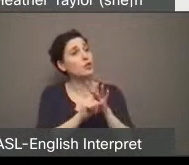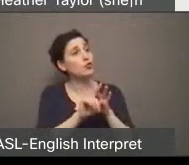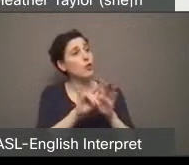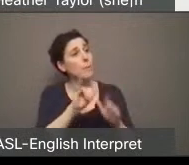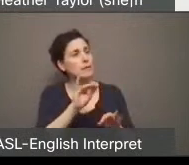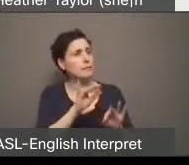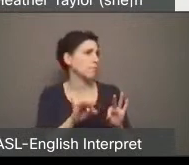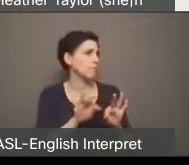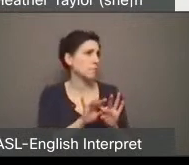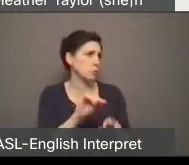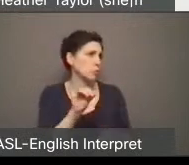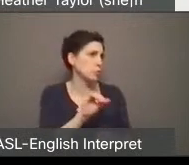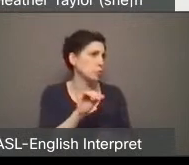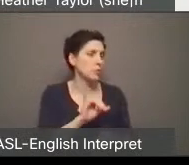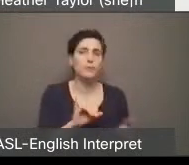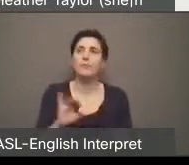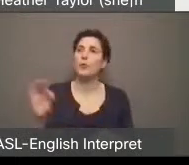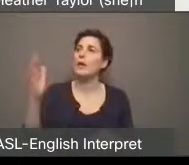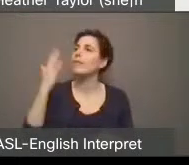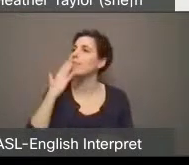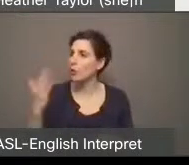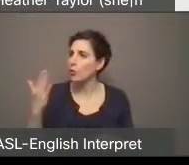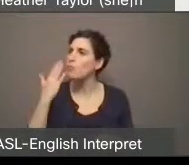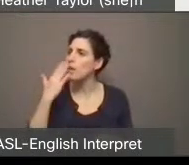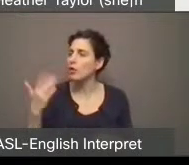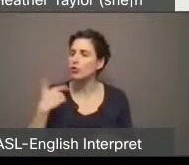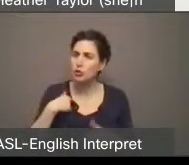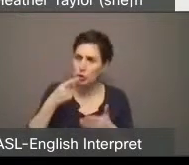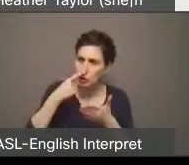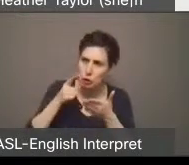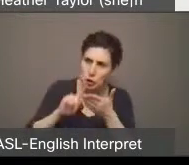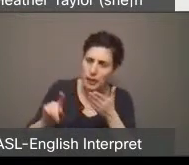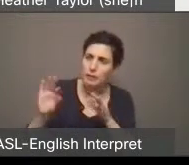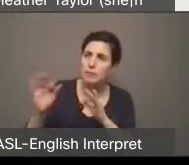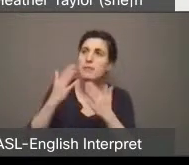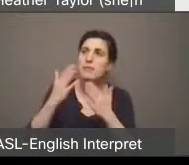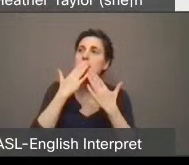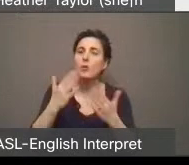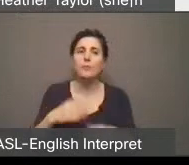Yeah, exactly. Okay. Thank you. Thank you. was just checking. Thanks, Mr. Chair.